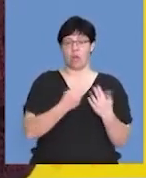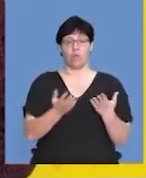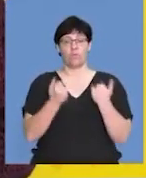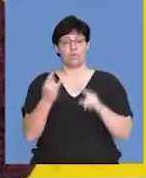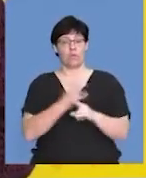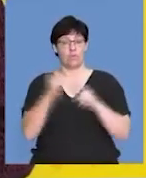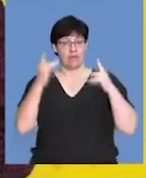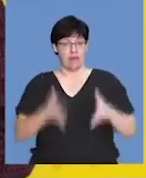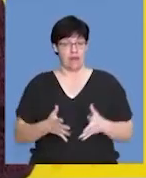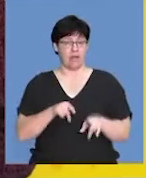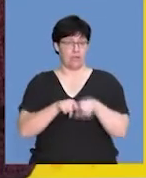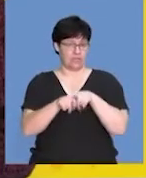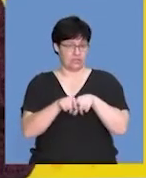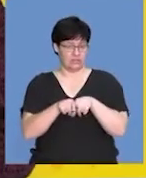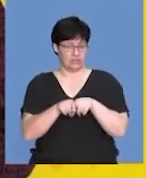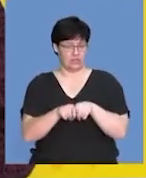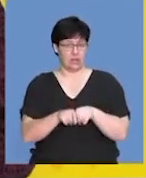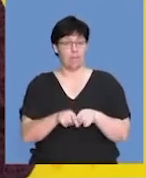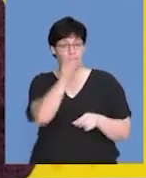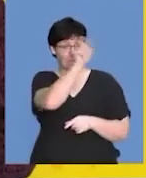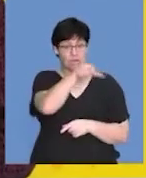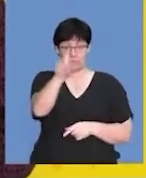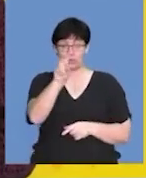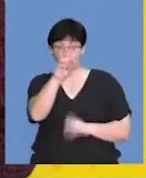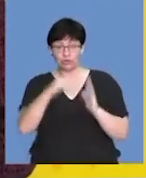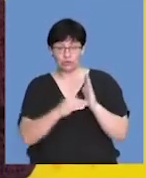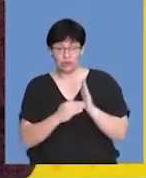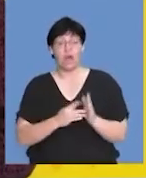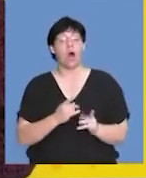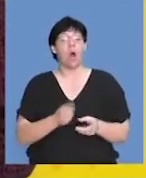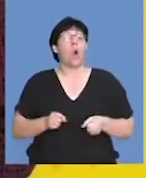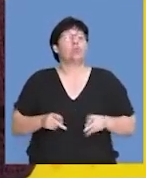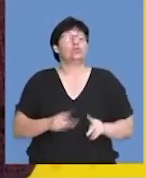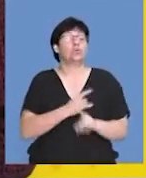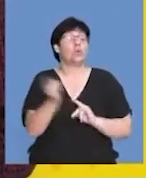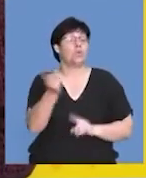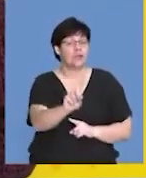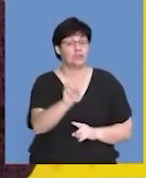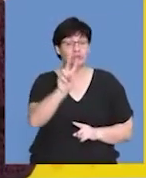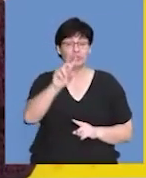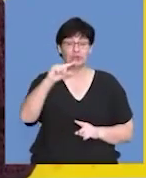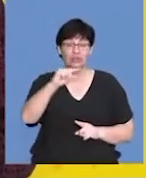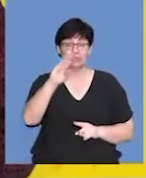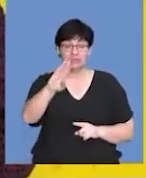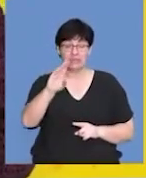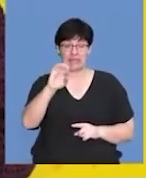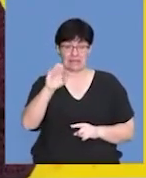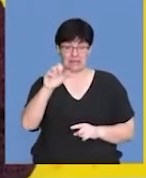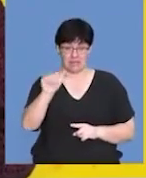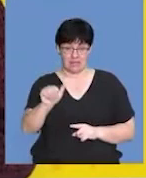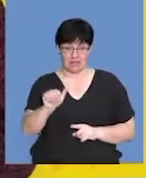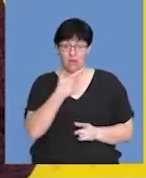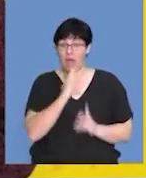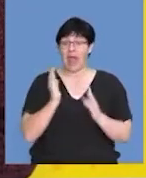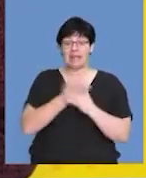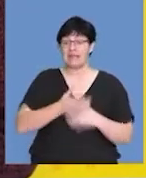Wozowiener competition, where two lucky matriculants stand a chance to win two gigs of data. All you need to do to enter is